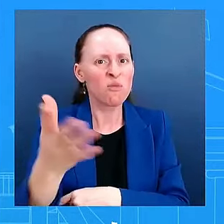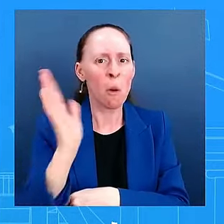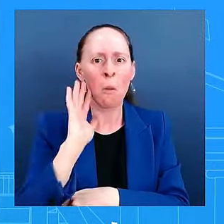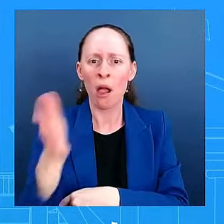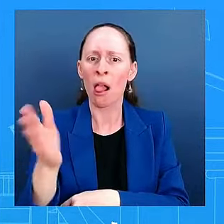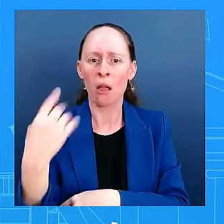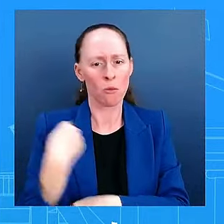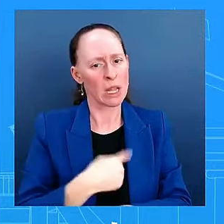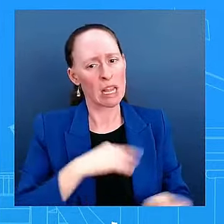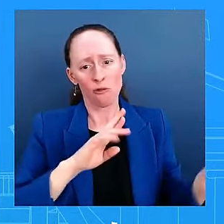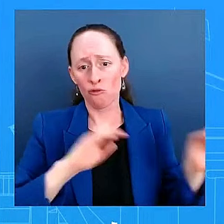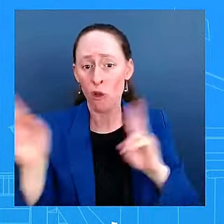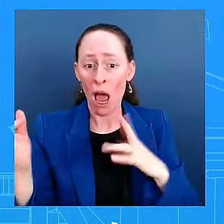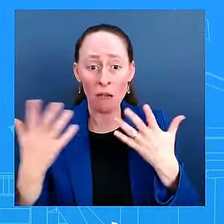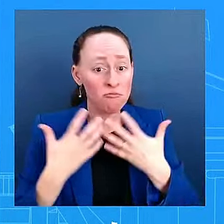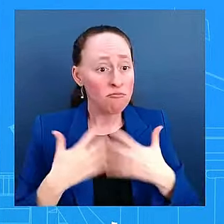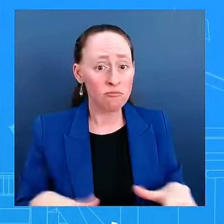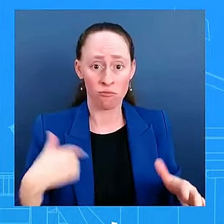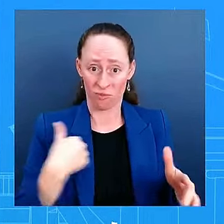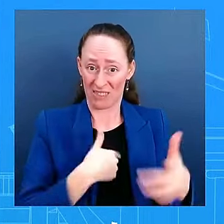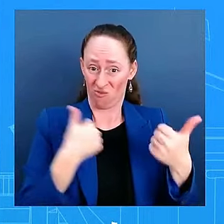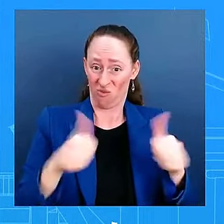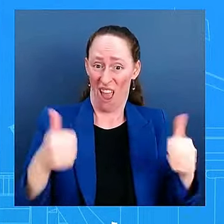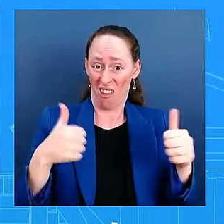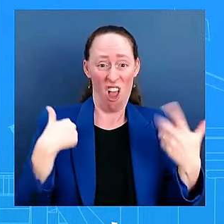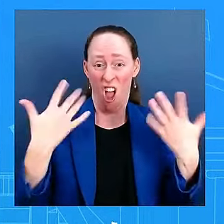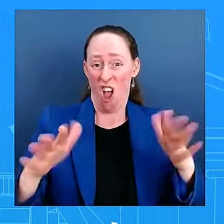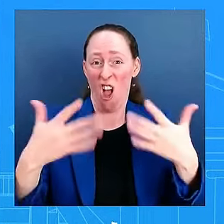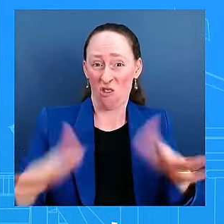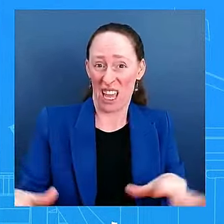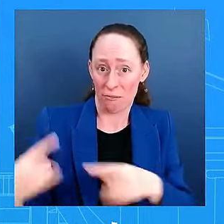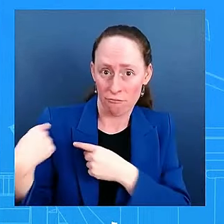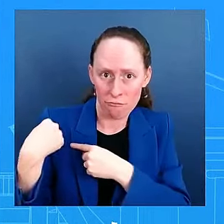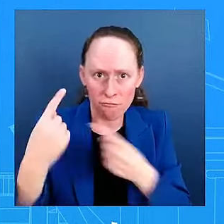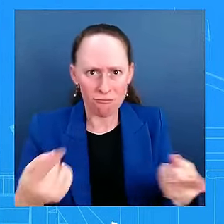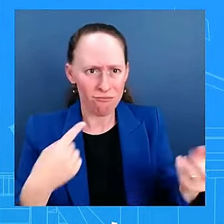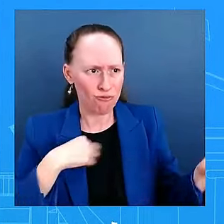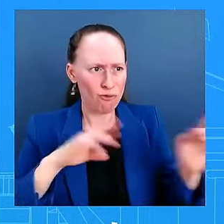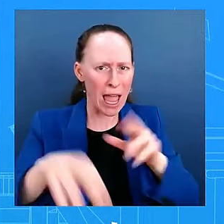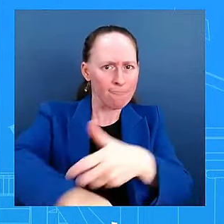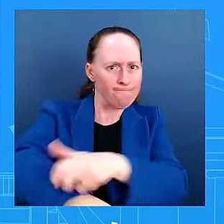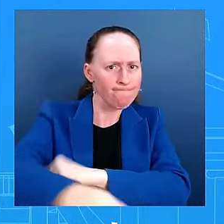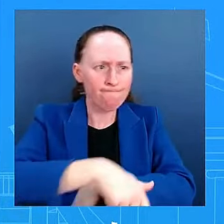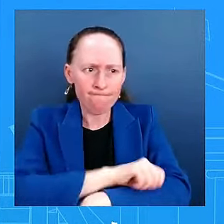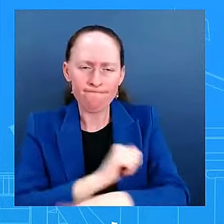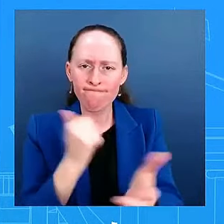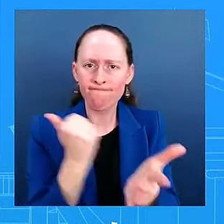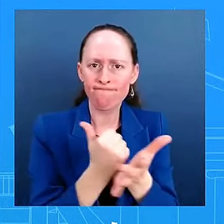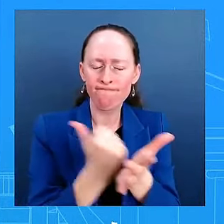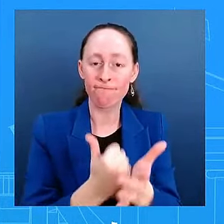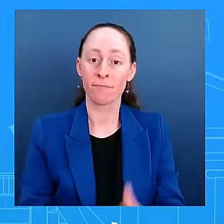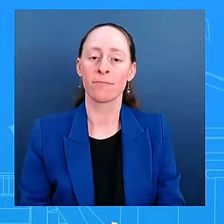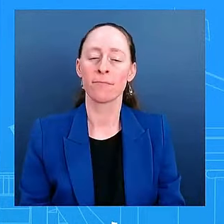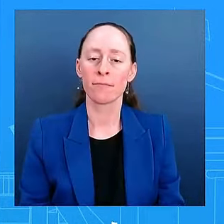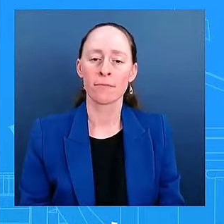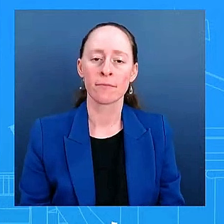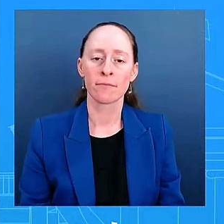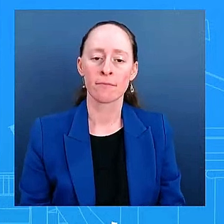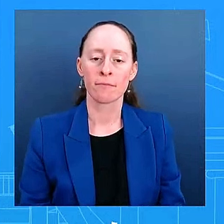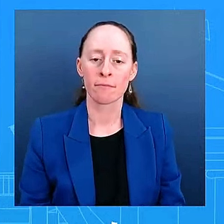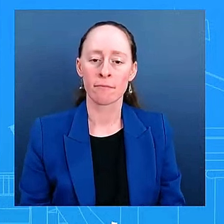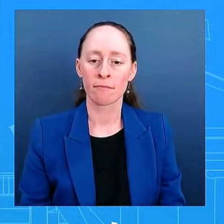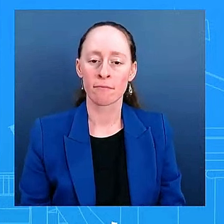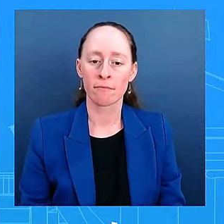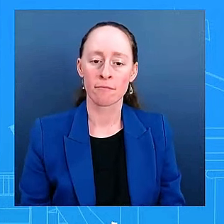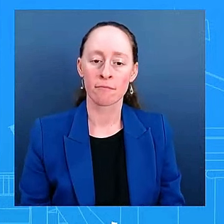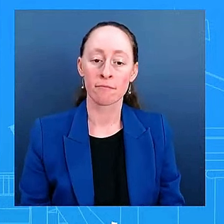to be there and be ready to assist in any transition with this, obviously, this transition. And so we're going to reach out,